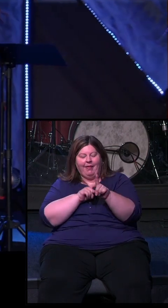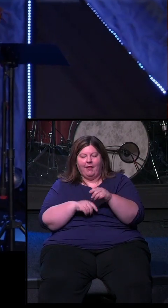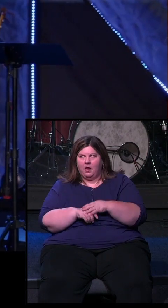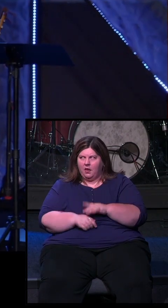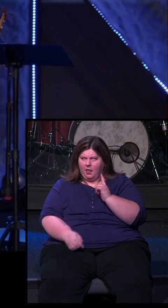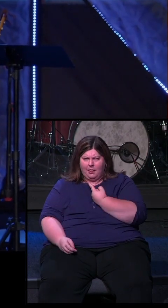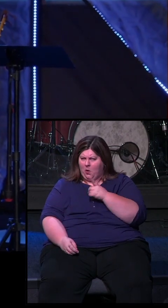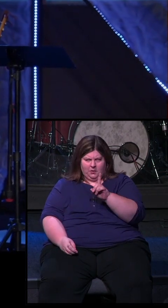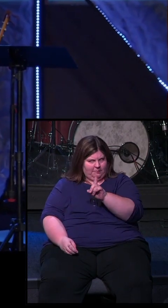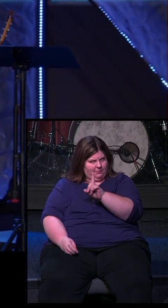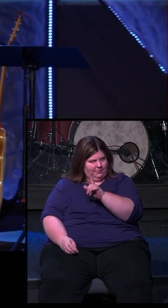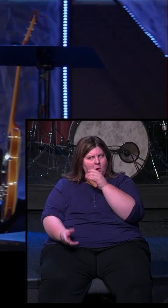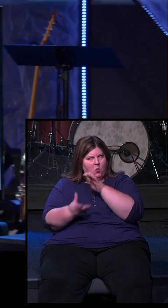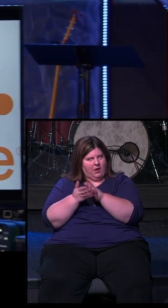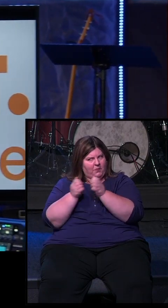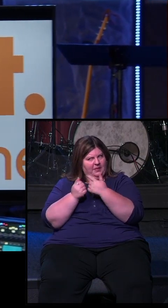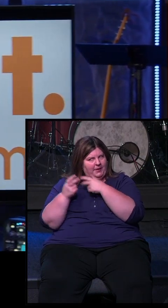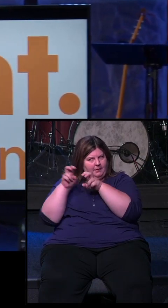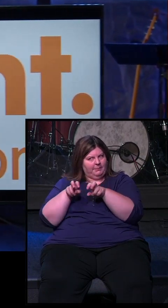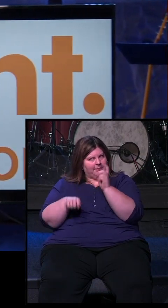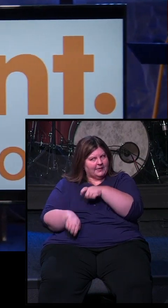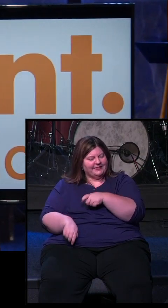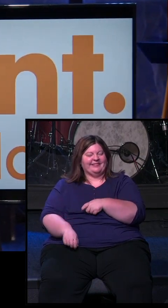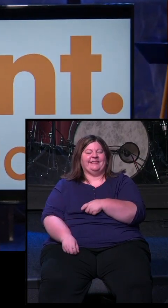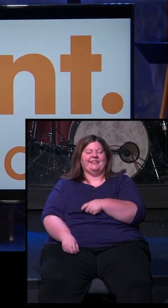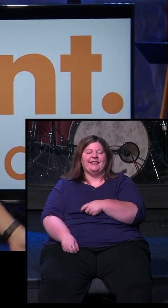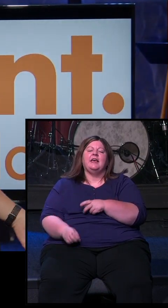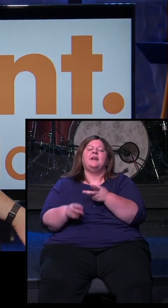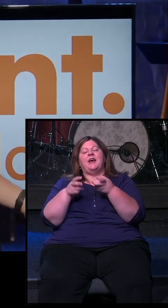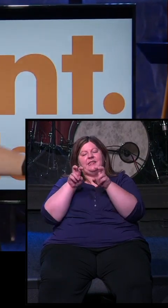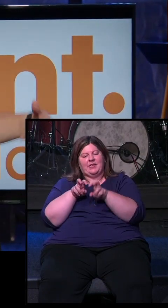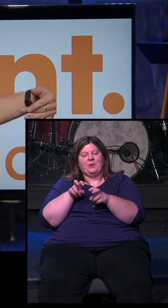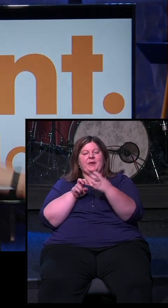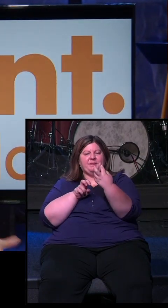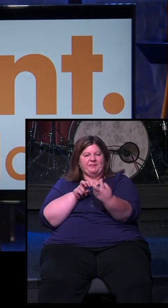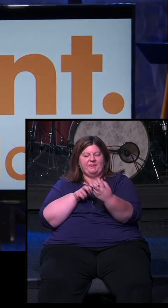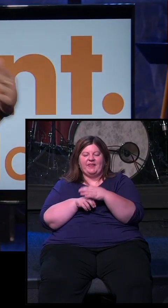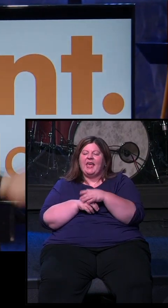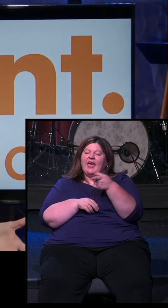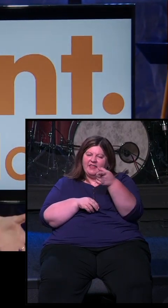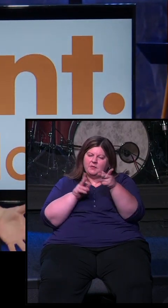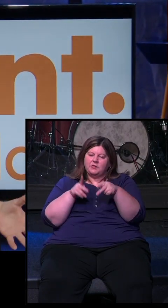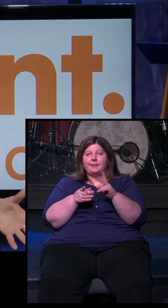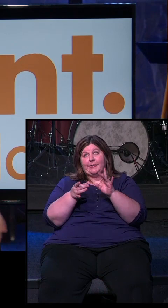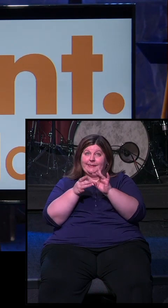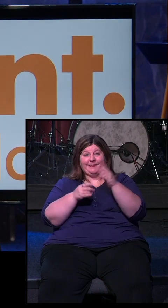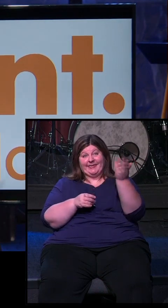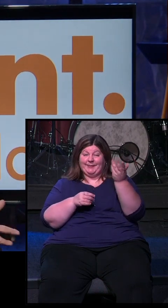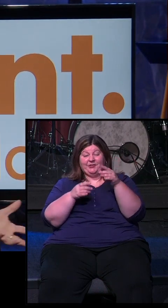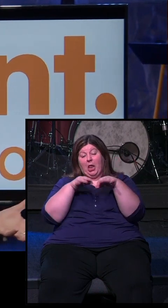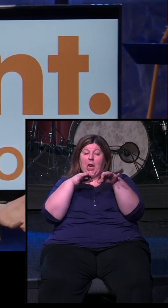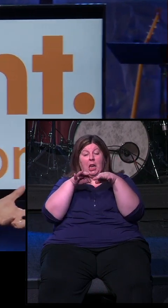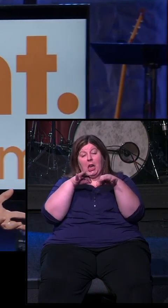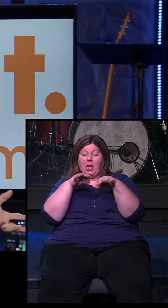that by myself. You're going to go to the table with me. So we go up. The two of us sit down at the dining room table. And this kid begins his speech, right? And he